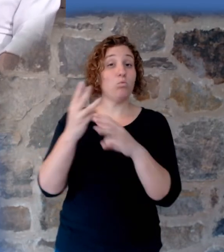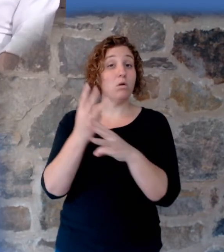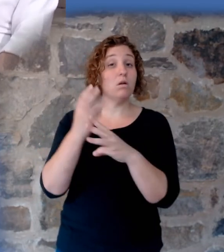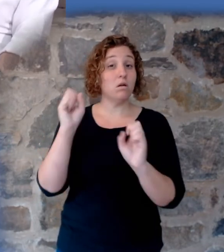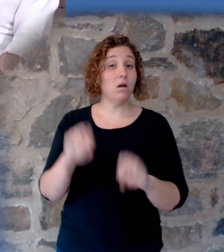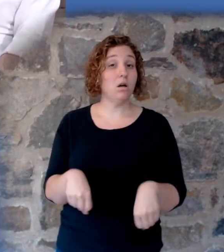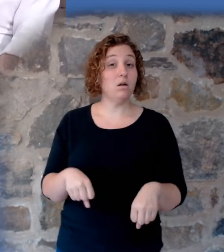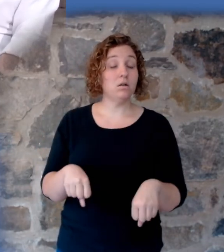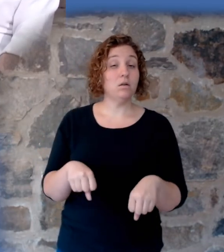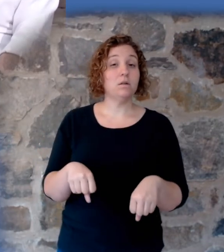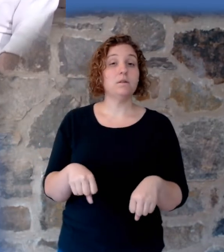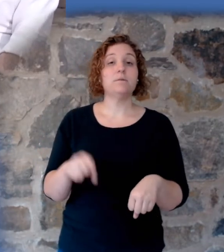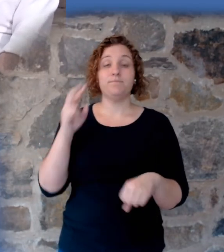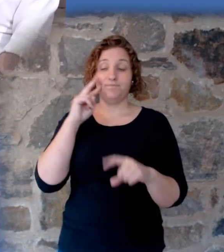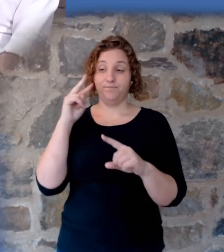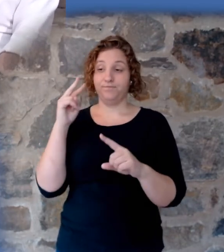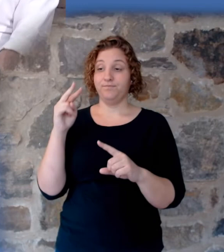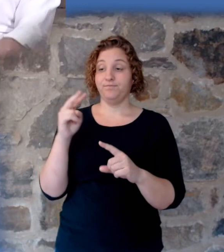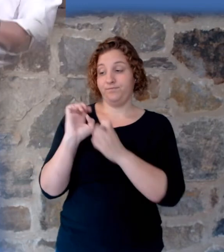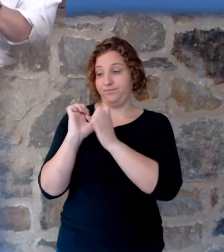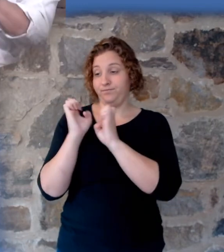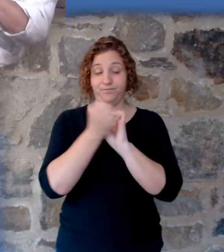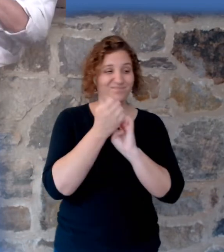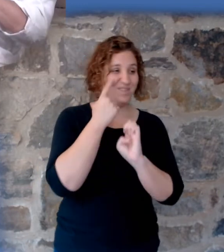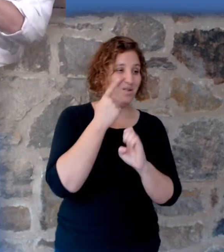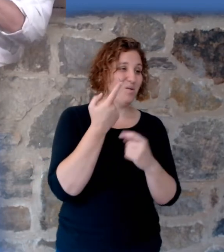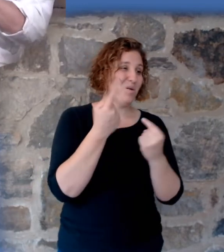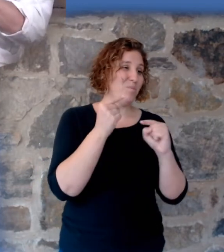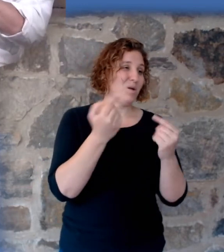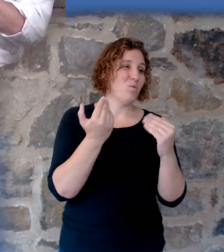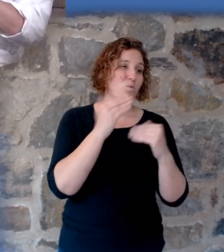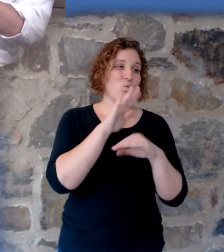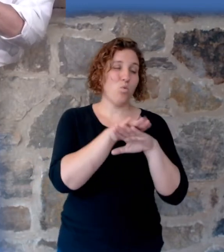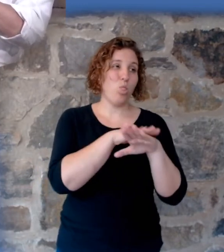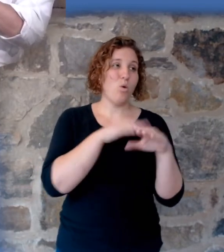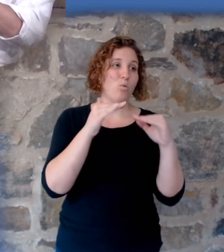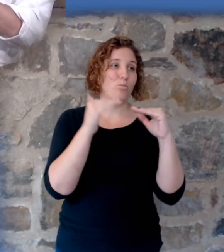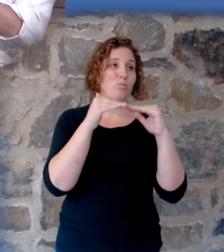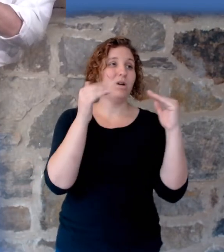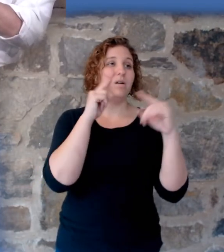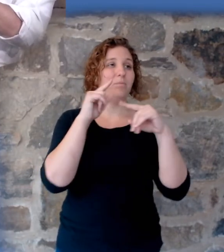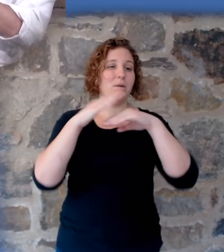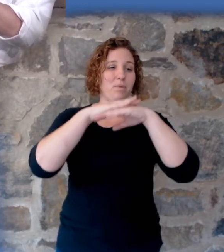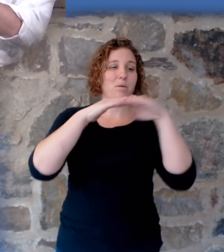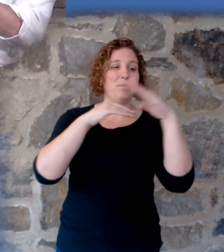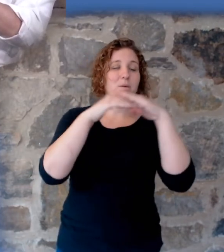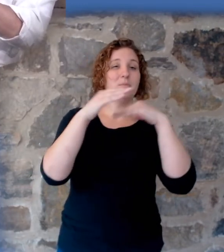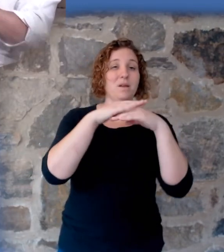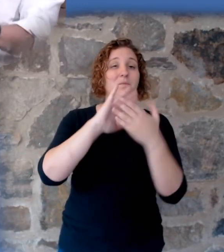Their theory, the layers form slowly over millions of years yet somehow buried things within them and kept them fossilized.